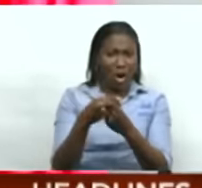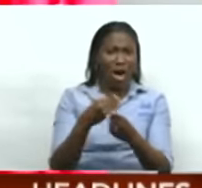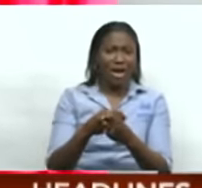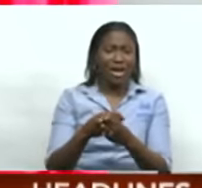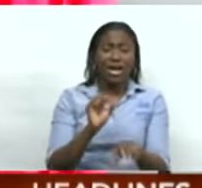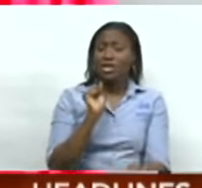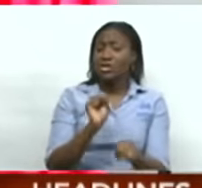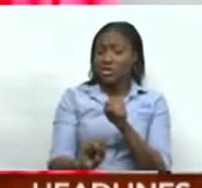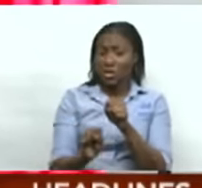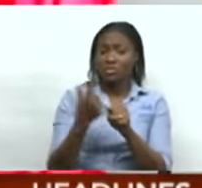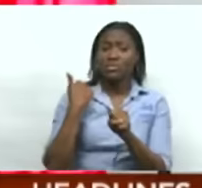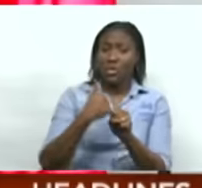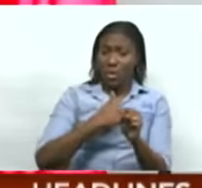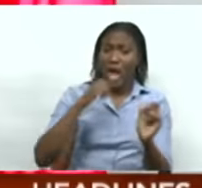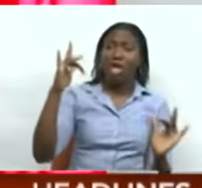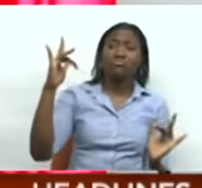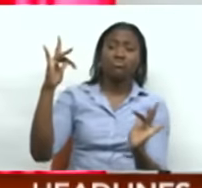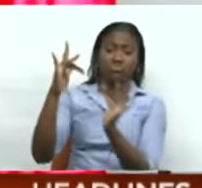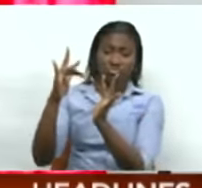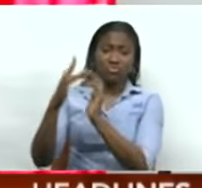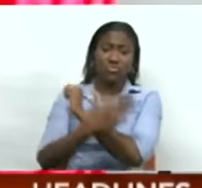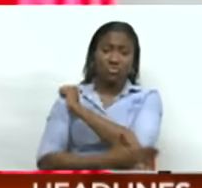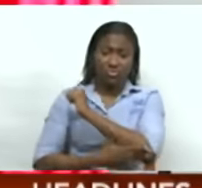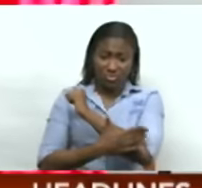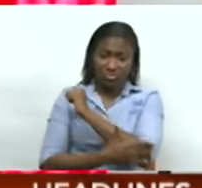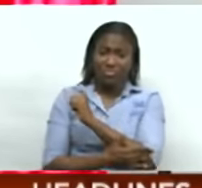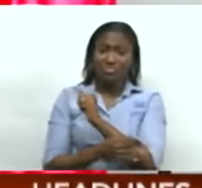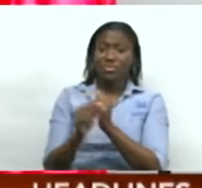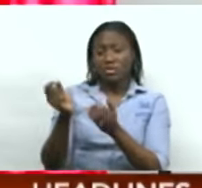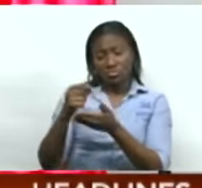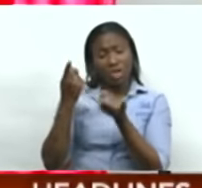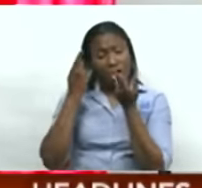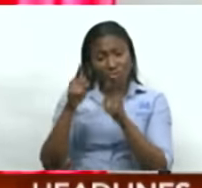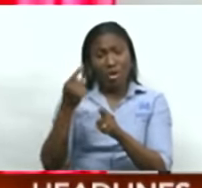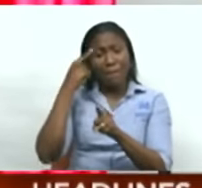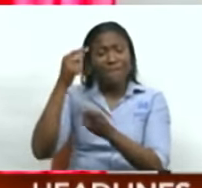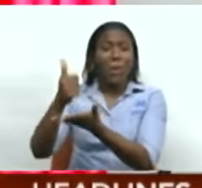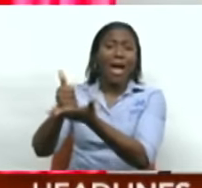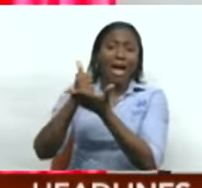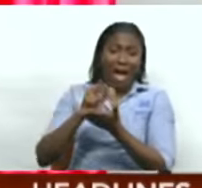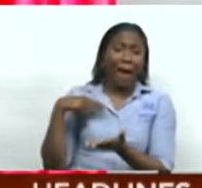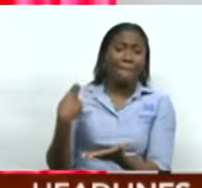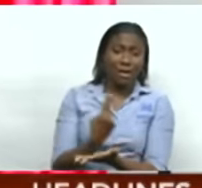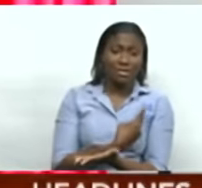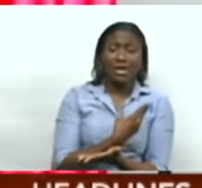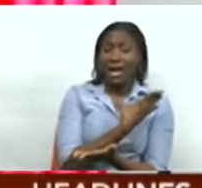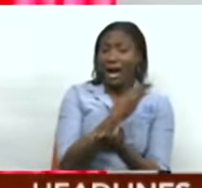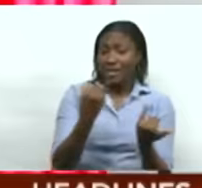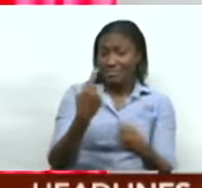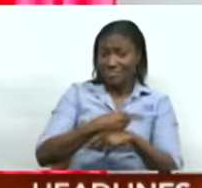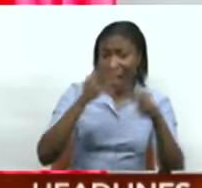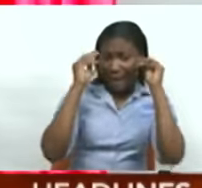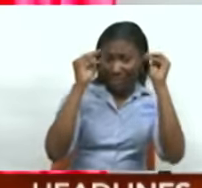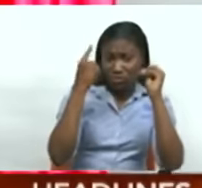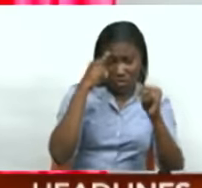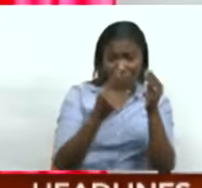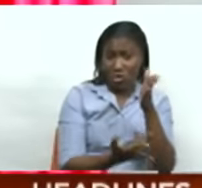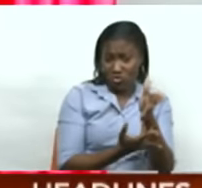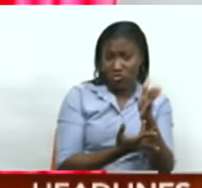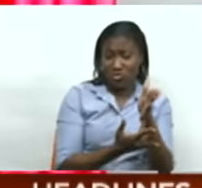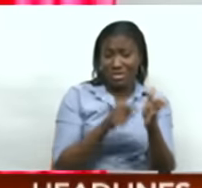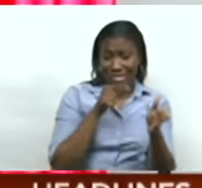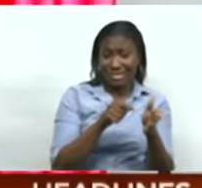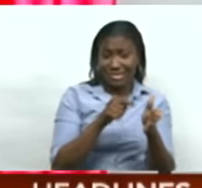we interacted with Estonia. We got the agreement to help us. And today, our ministry of digital transformation